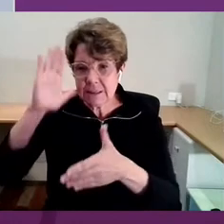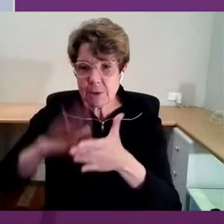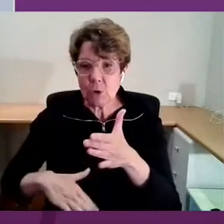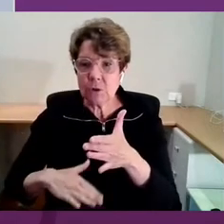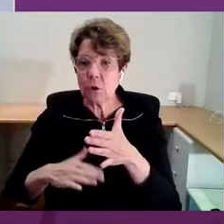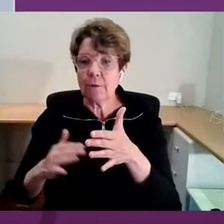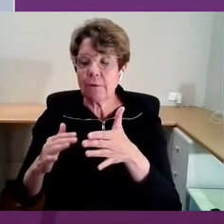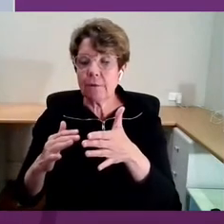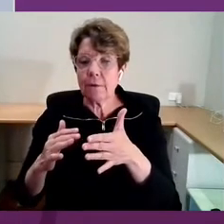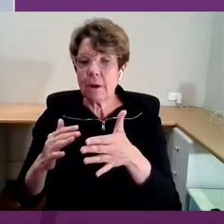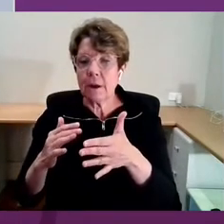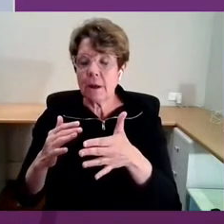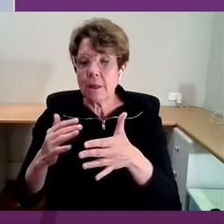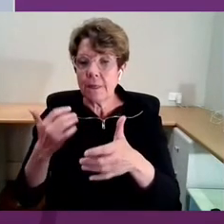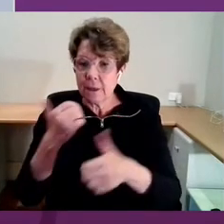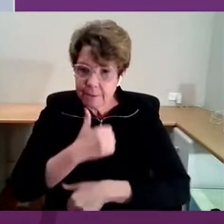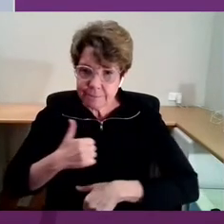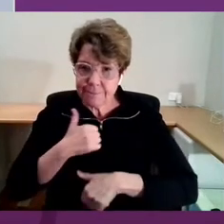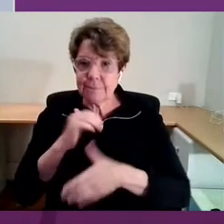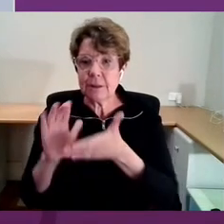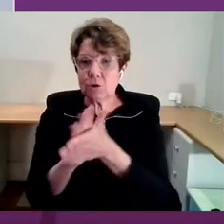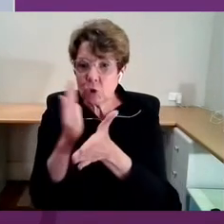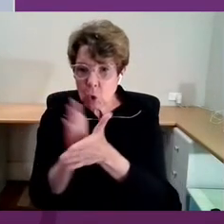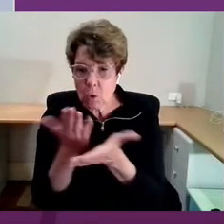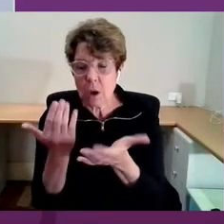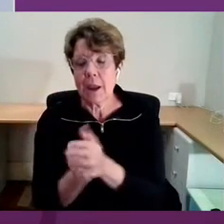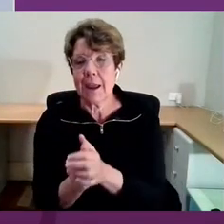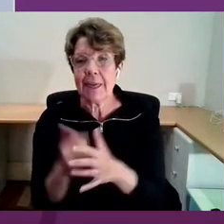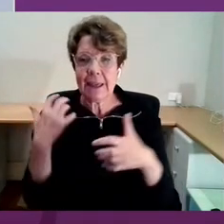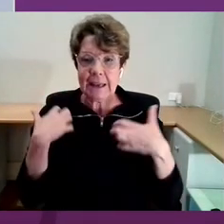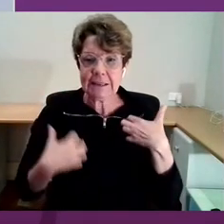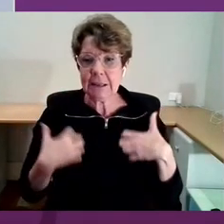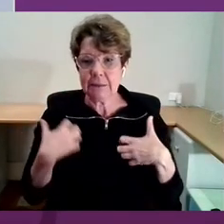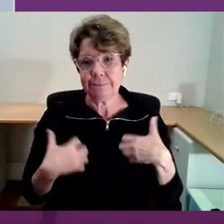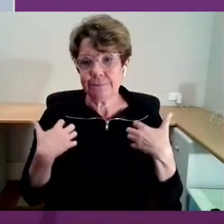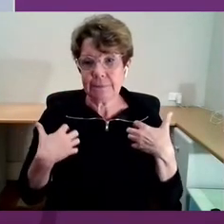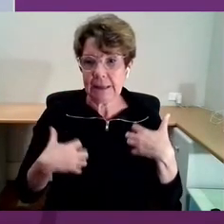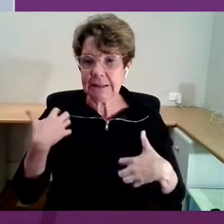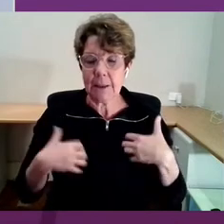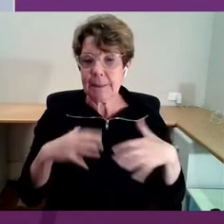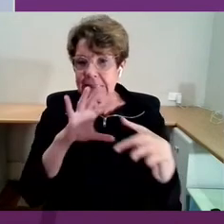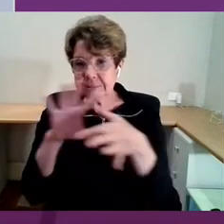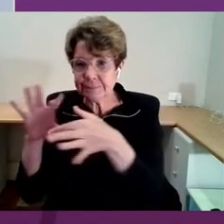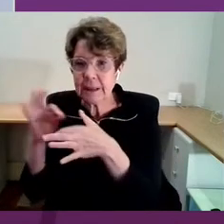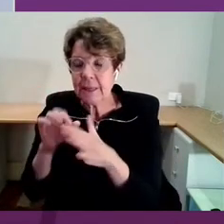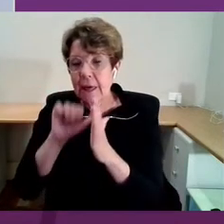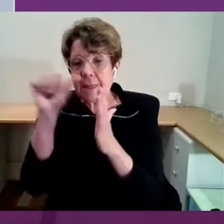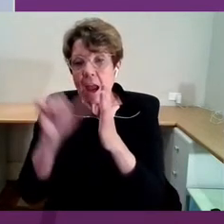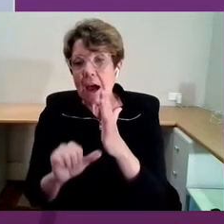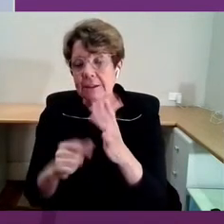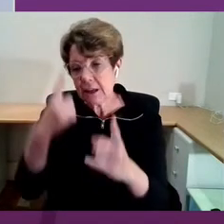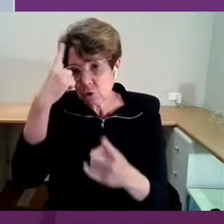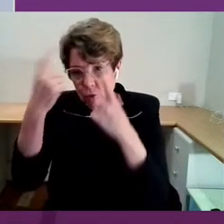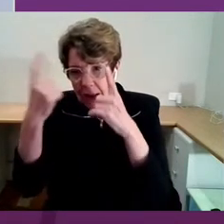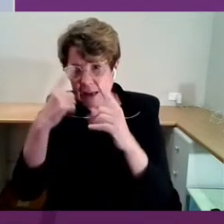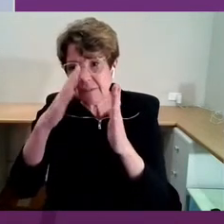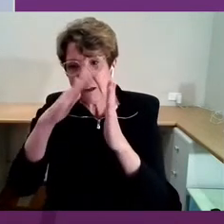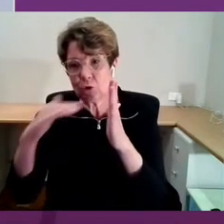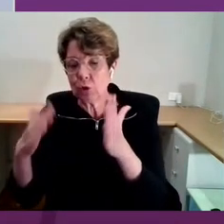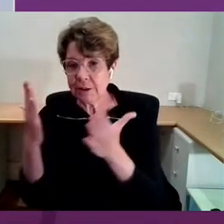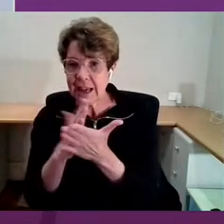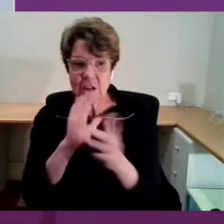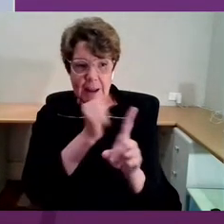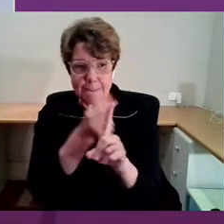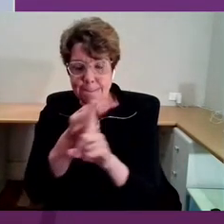excitement and connectedness that the arts and creative industries bring to our mental health and wellbeing?